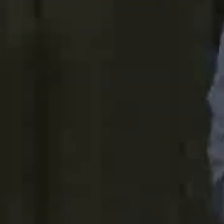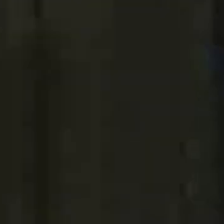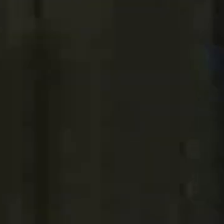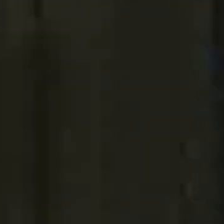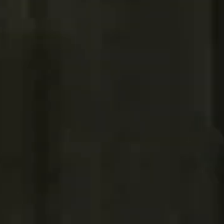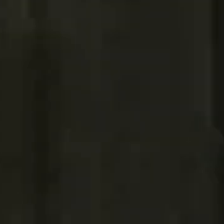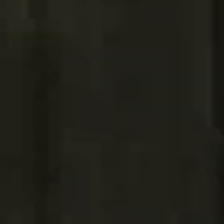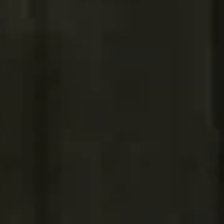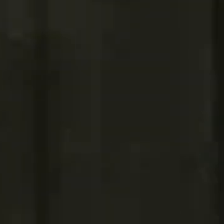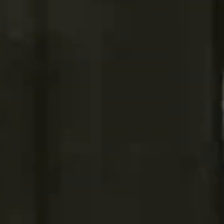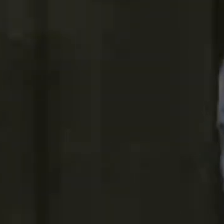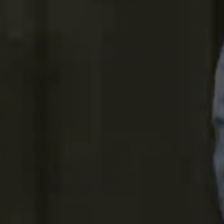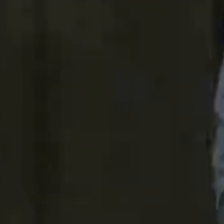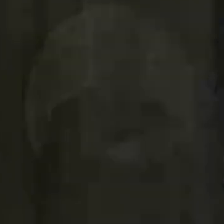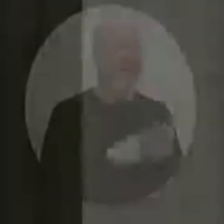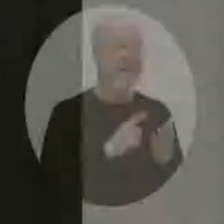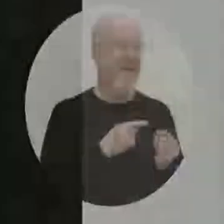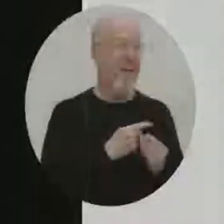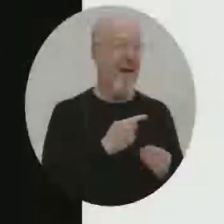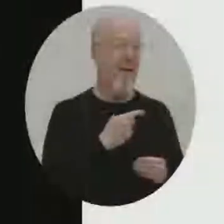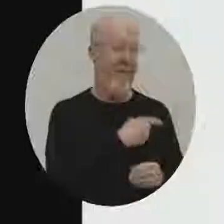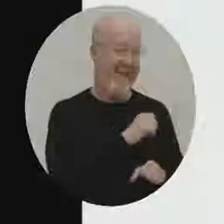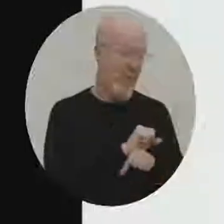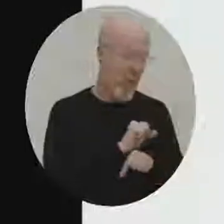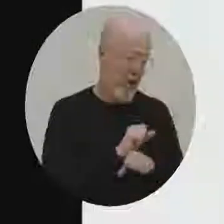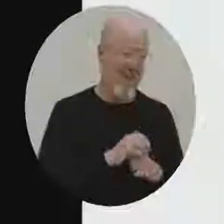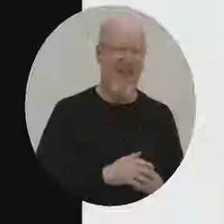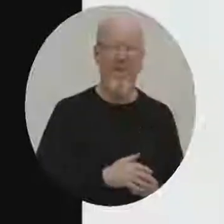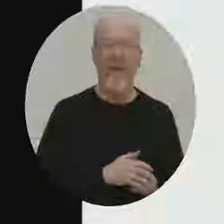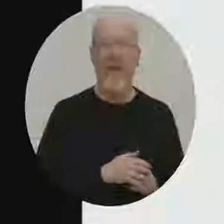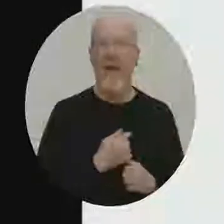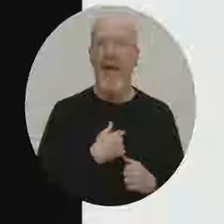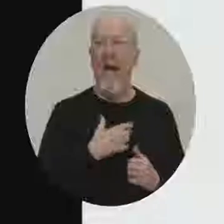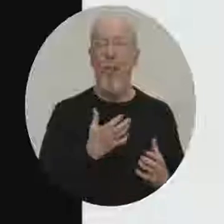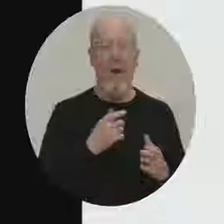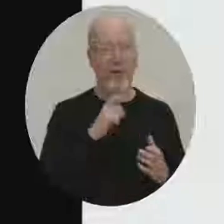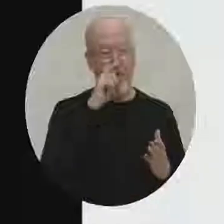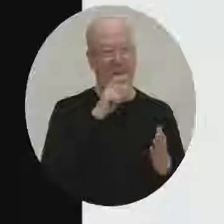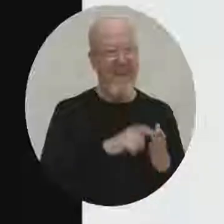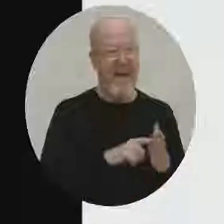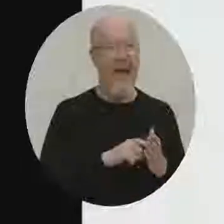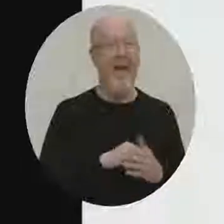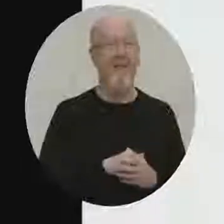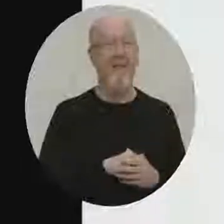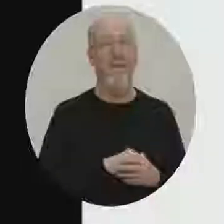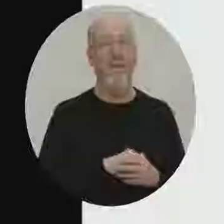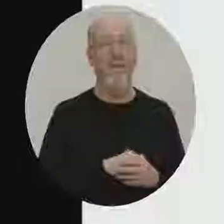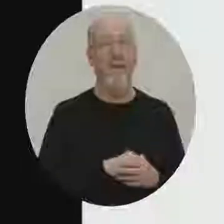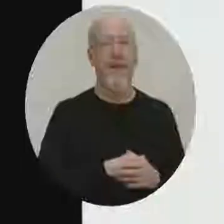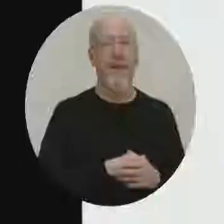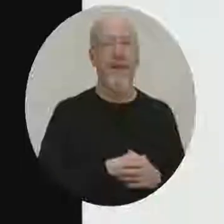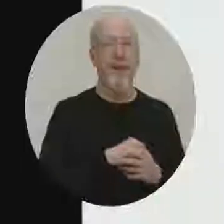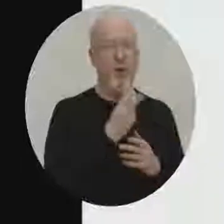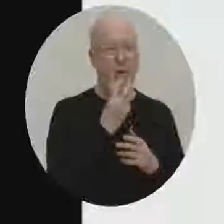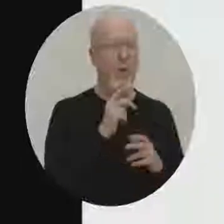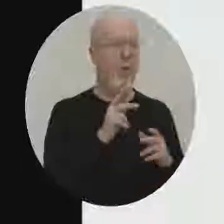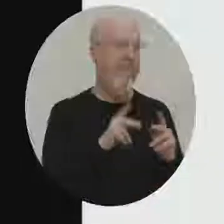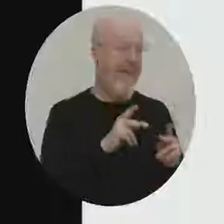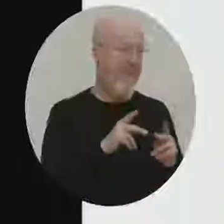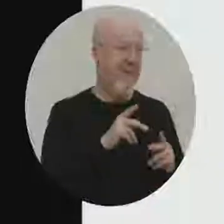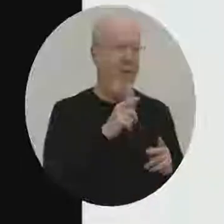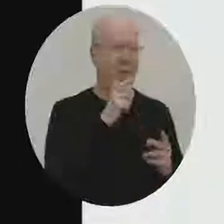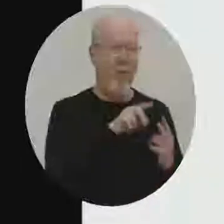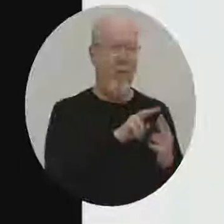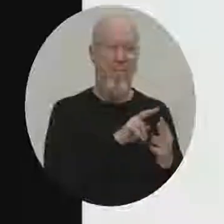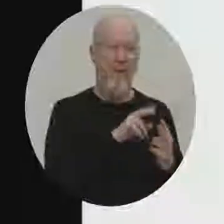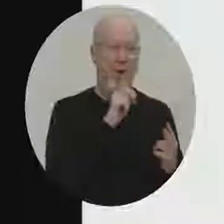and talk about the reality of this work. So I do want to recognize that there are two individuals that really